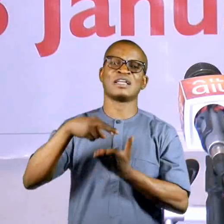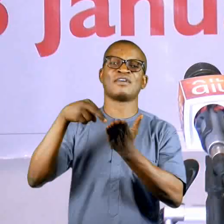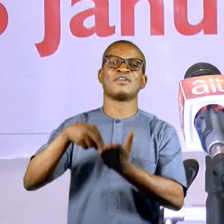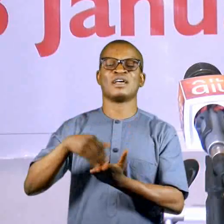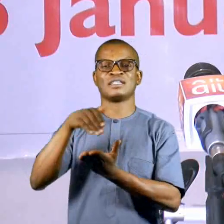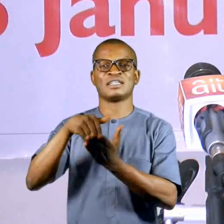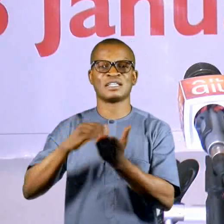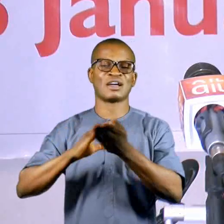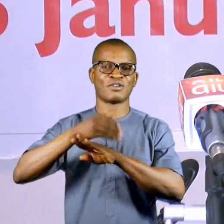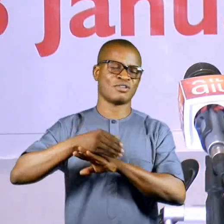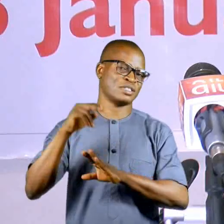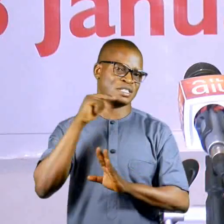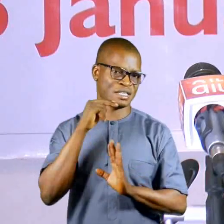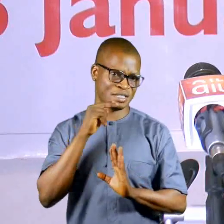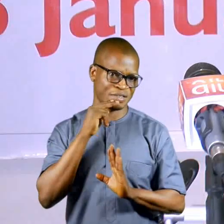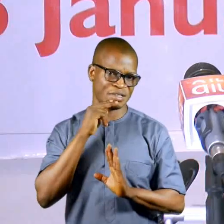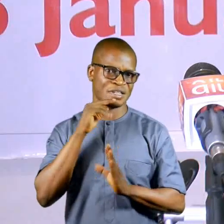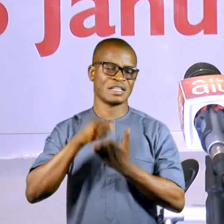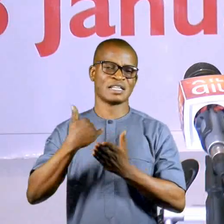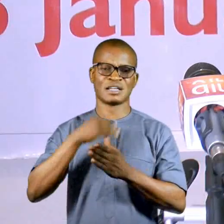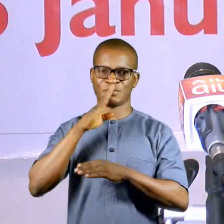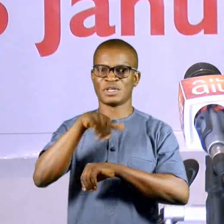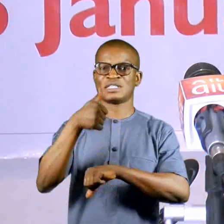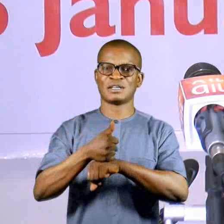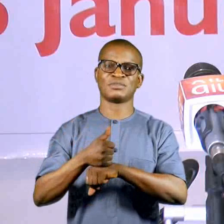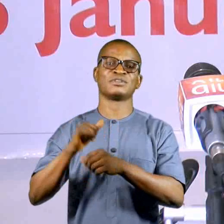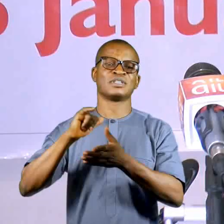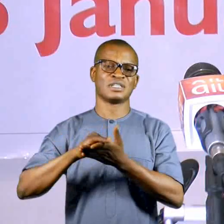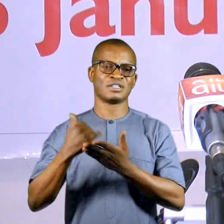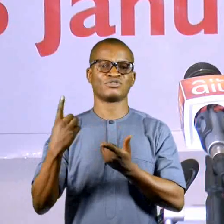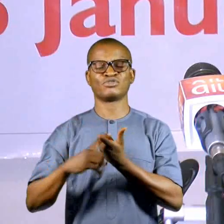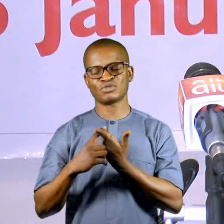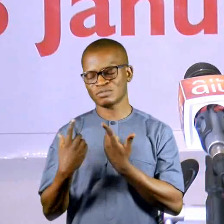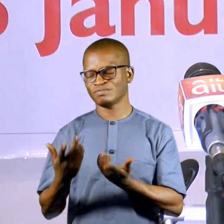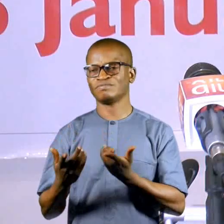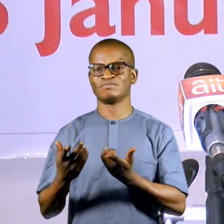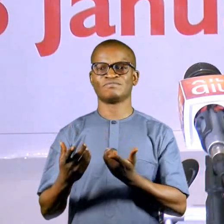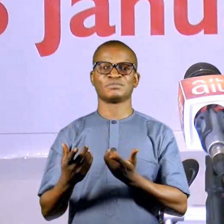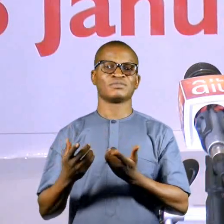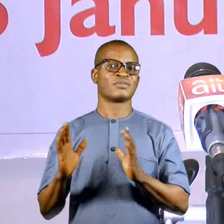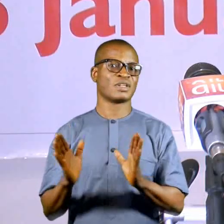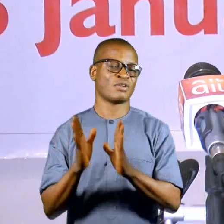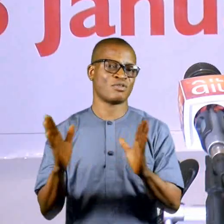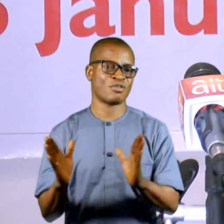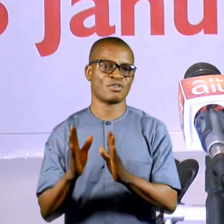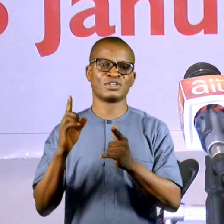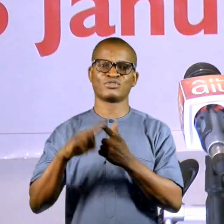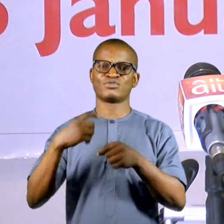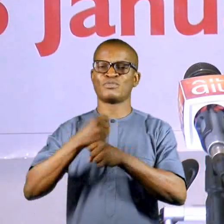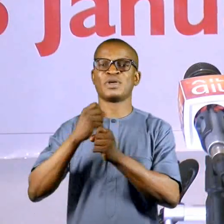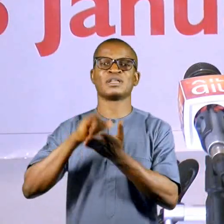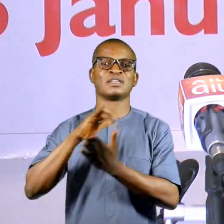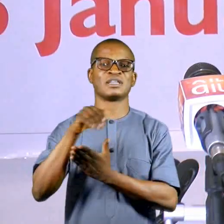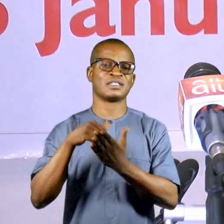We have put on a big of an iron to this and the number has grown to 33 32 across 19